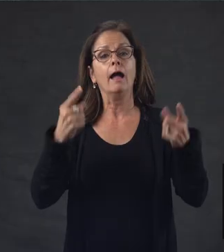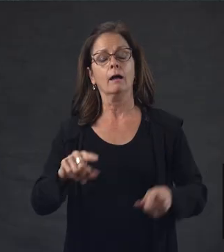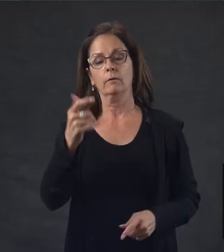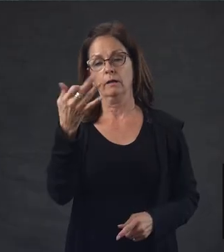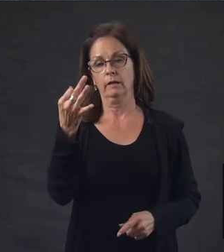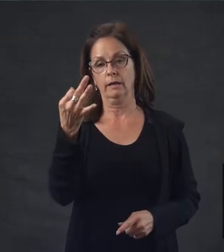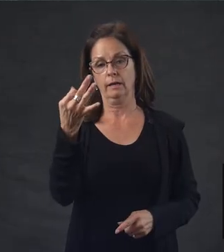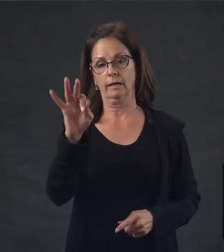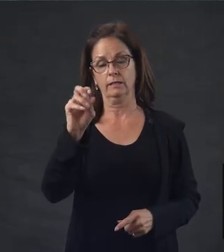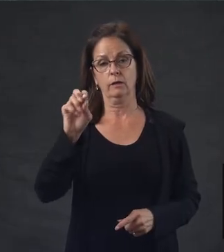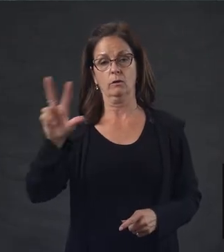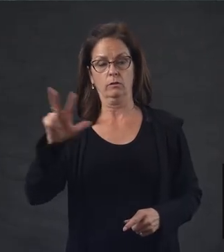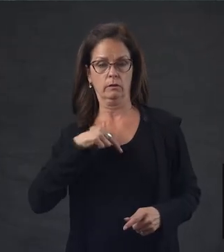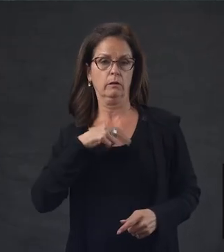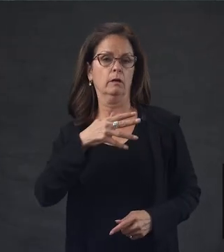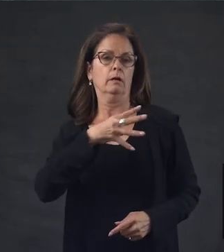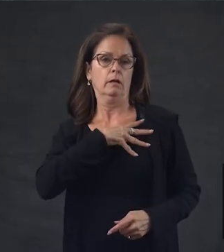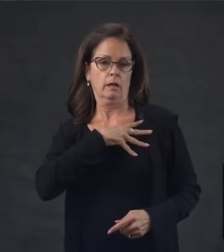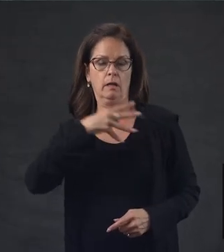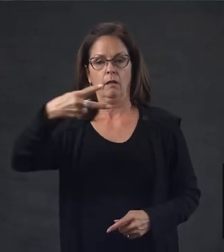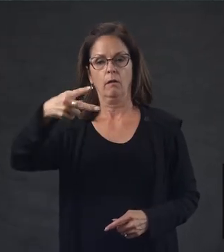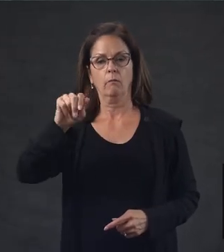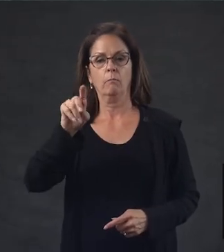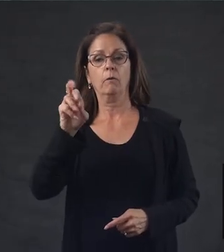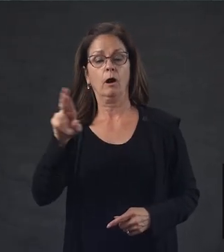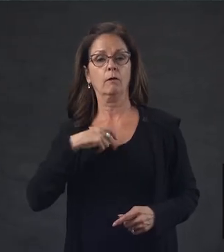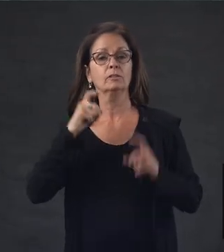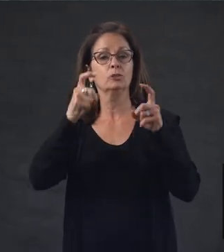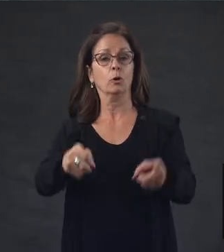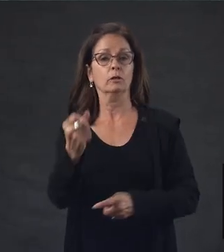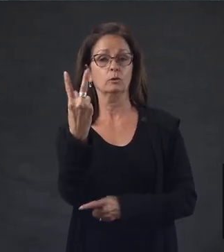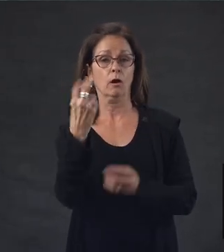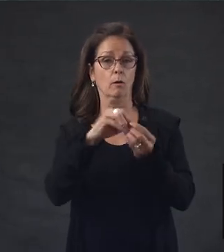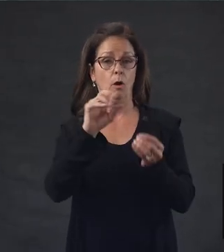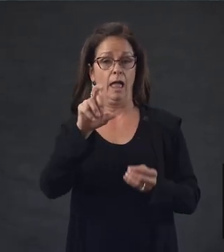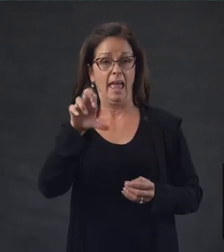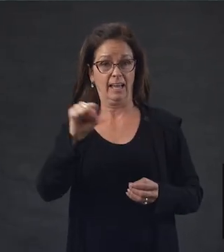1903, General Palmer donated 12 more acres of land,